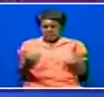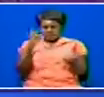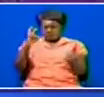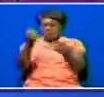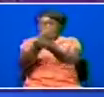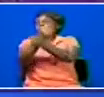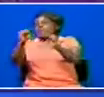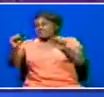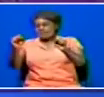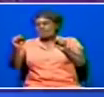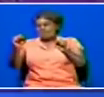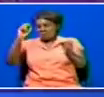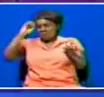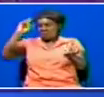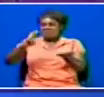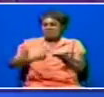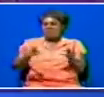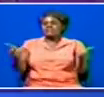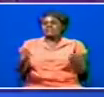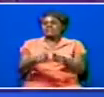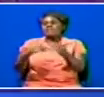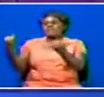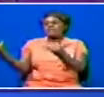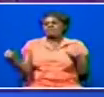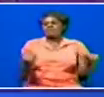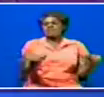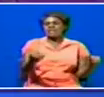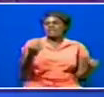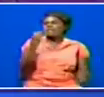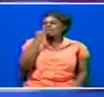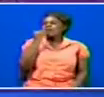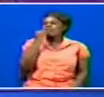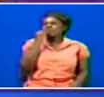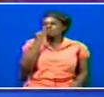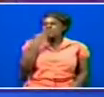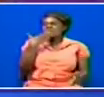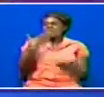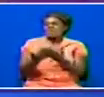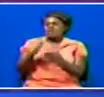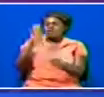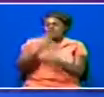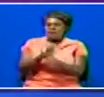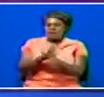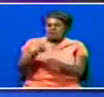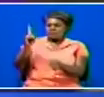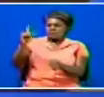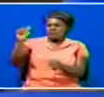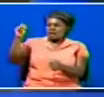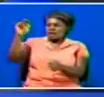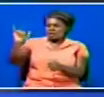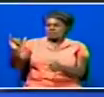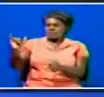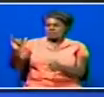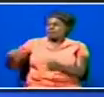president now has acknowledged them and he has invited them for lunch or dinner. Yes. Thank you so much, Dadia Wen. Yvonne, as you rightly